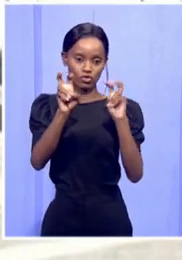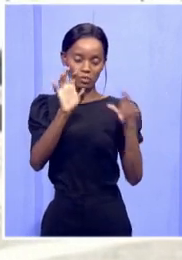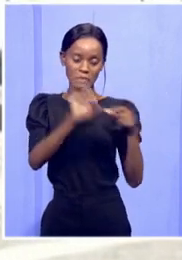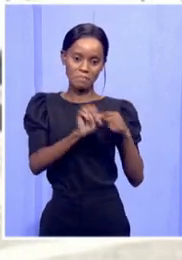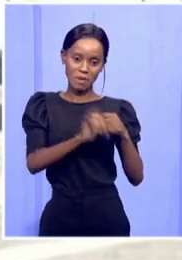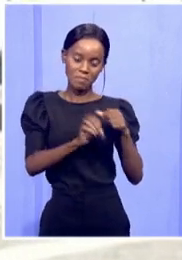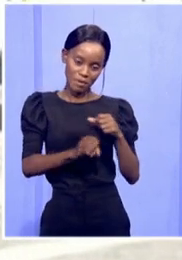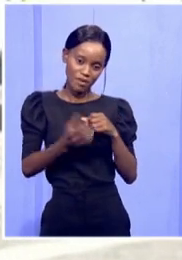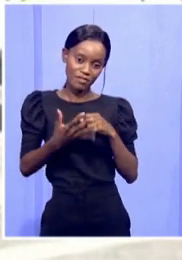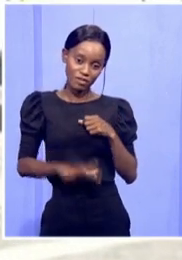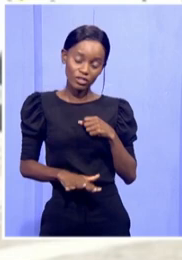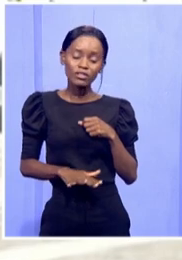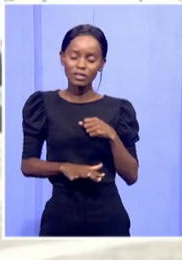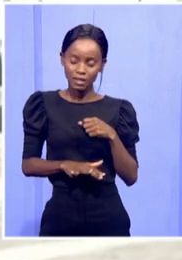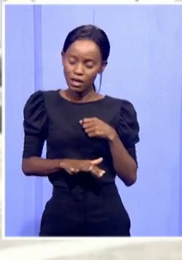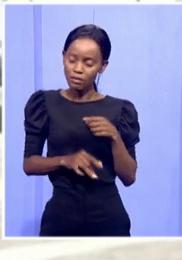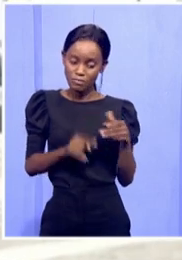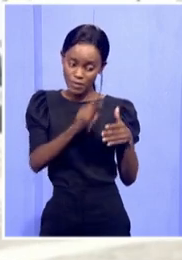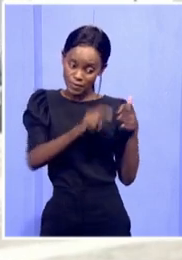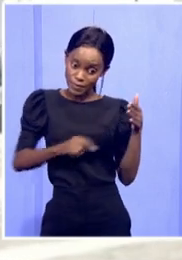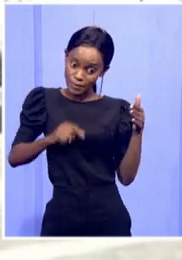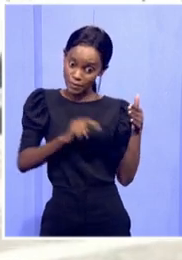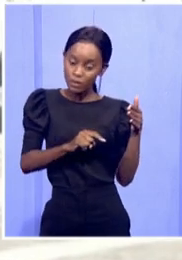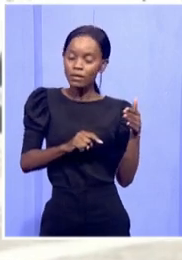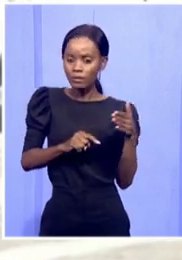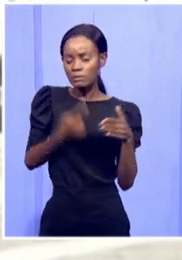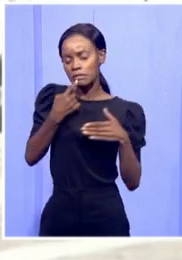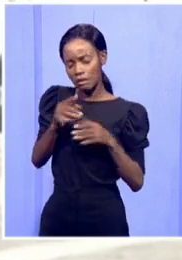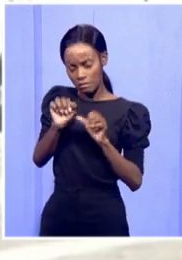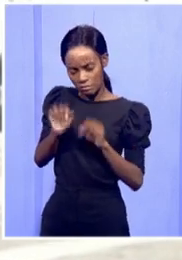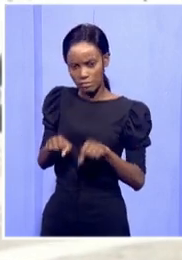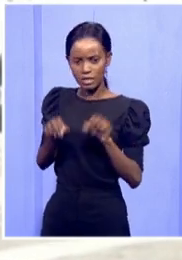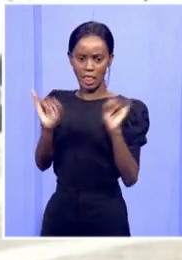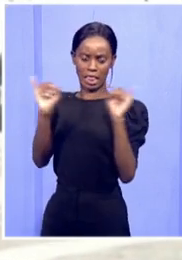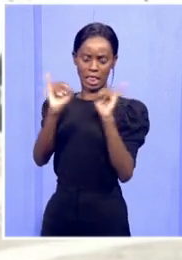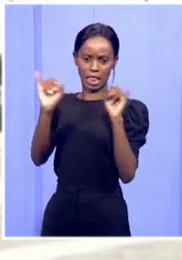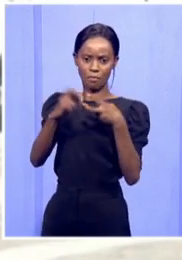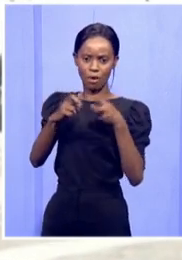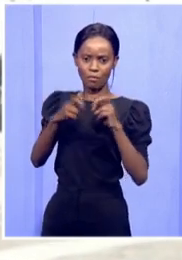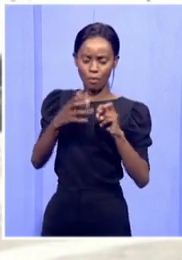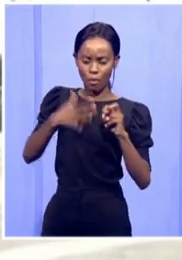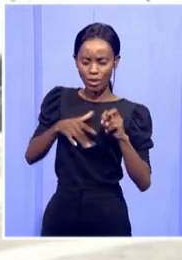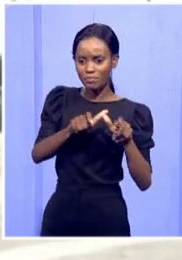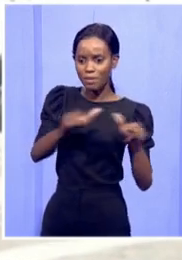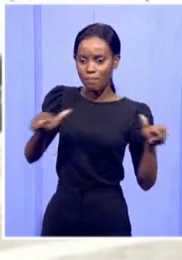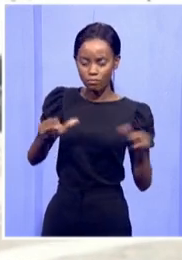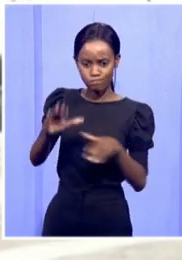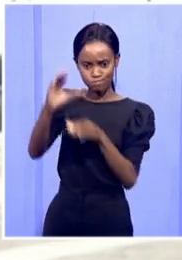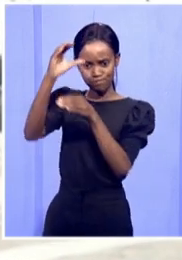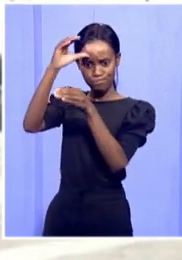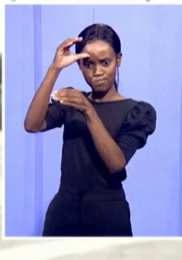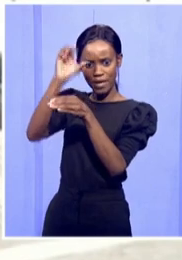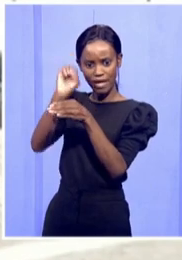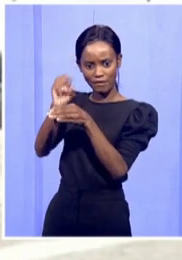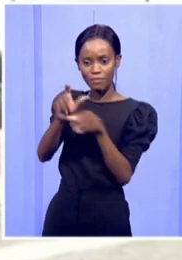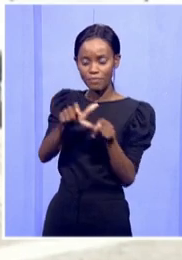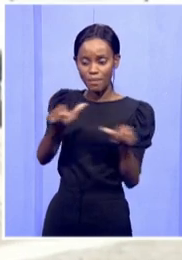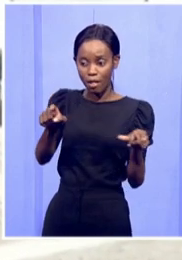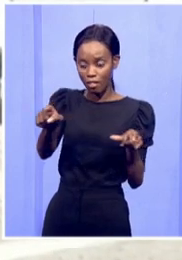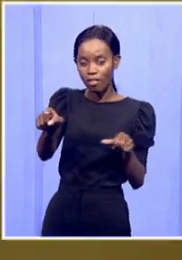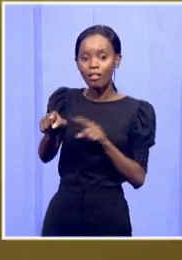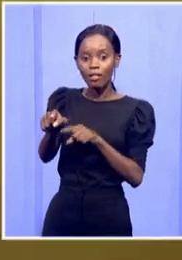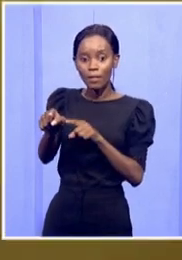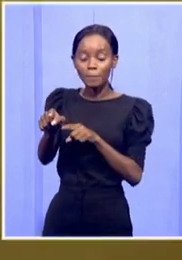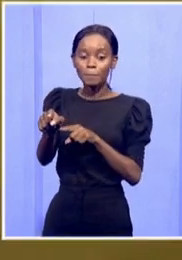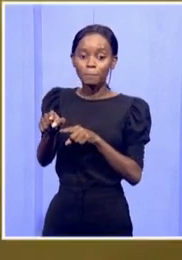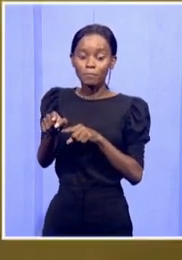I must say that there are very serious problems and we want people that have expertise, the people that will be agreed